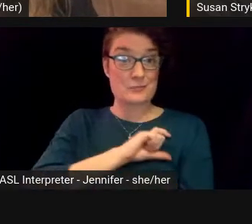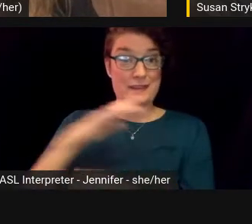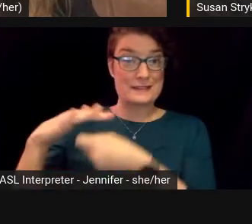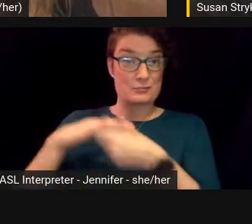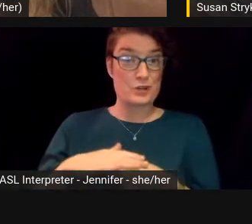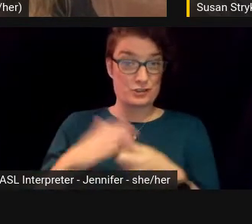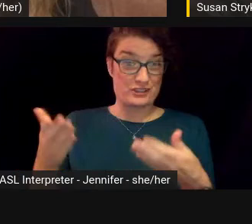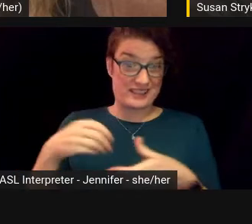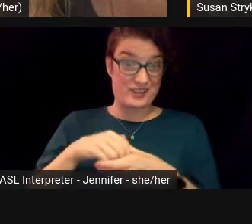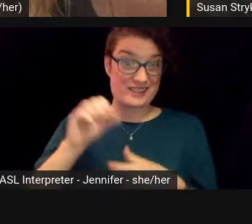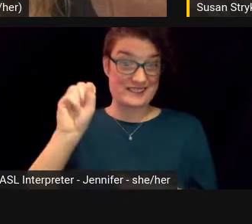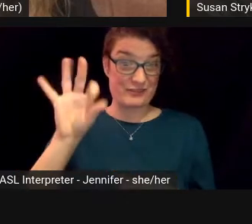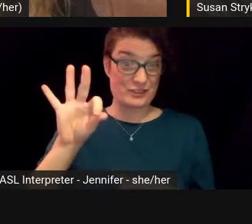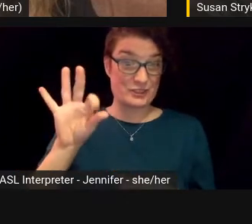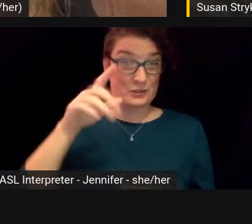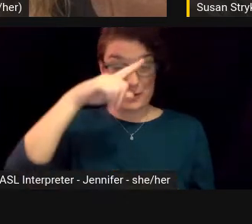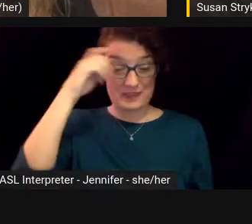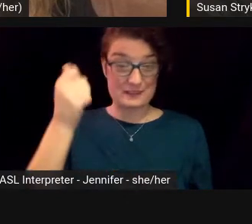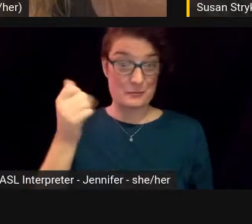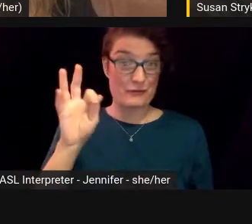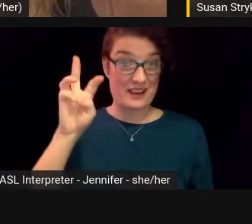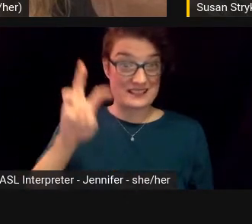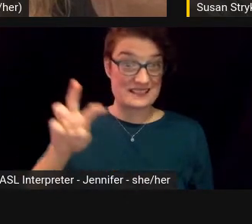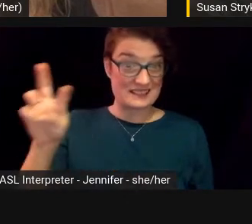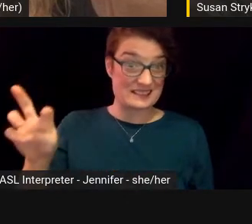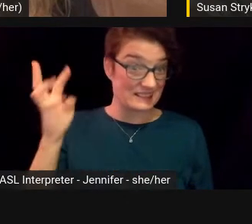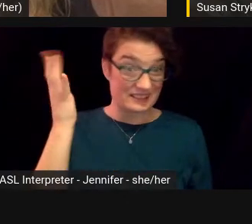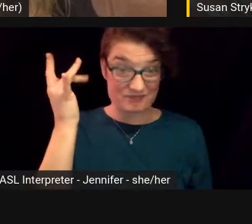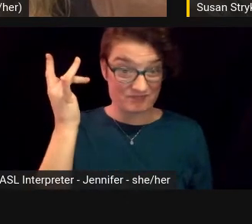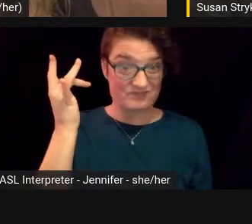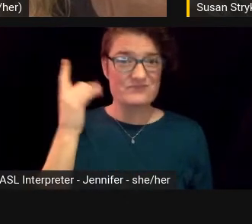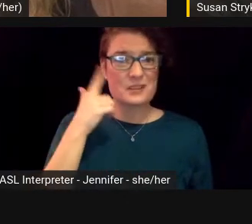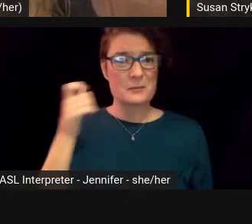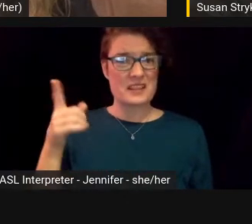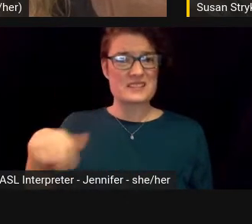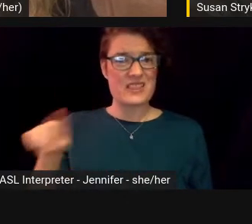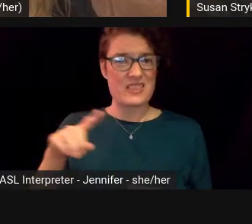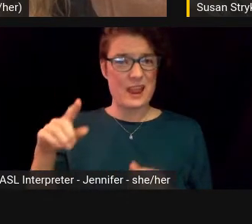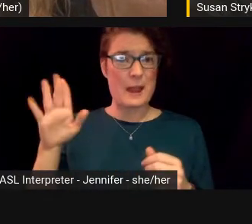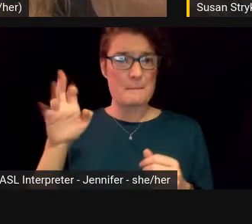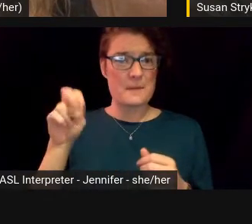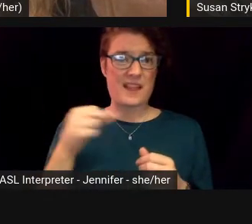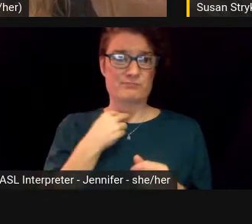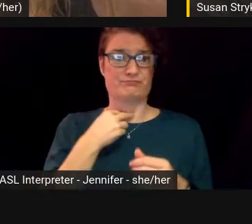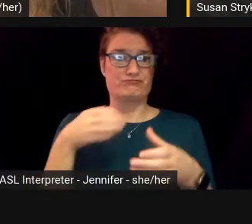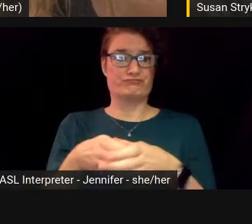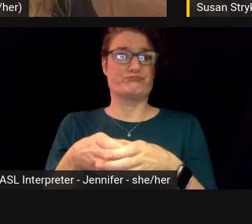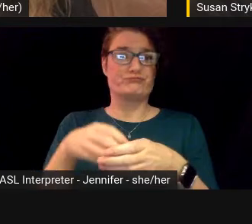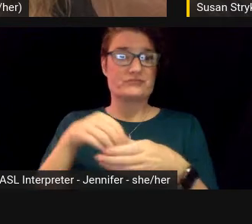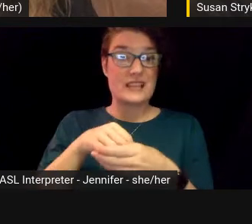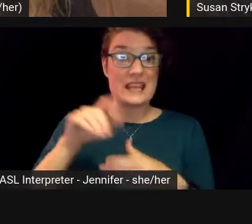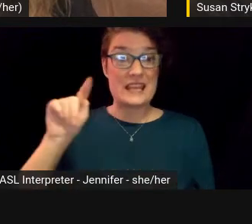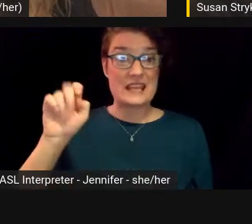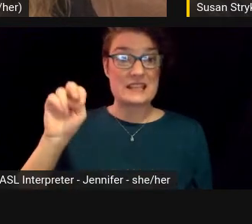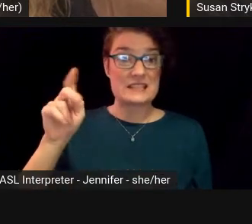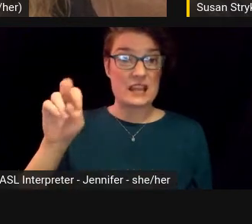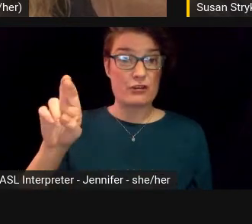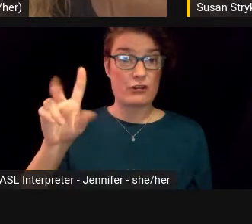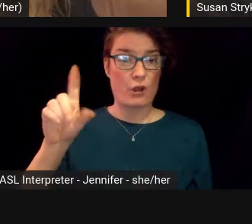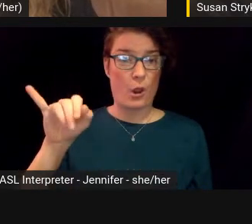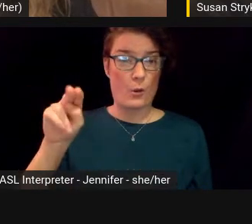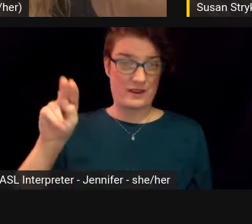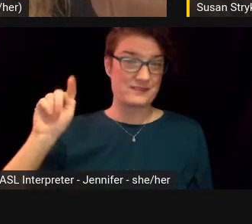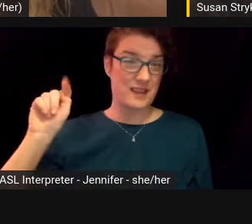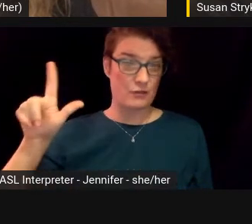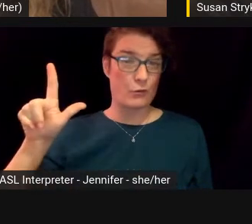And it's because, you know, like, they had been contained in the Tenderloin as, as a ghetto. It's like not allowed to live in other